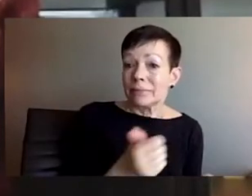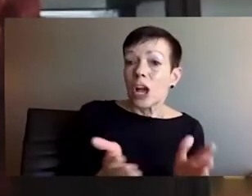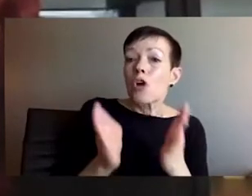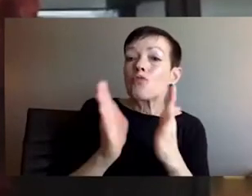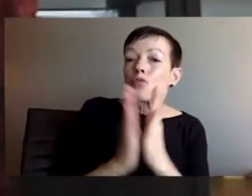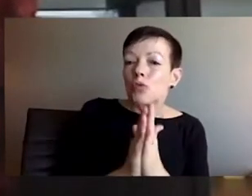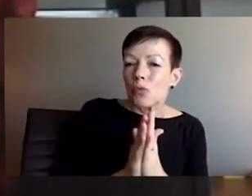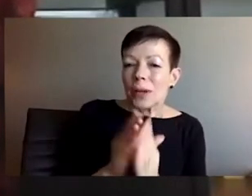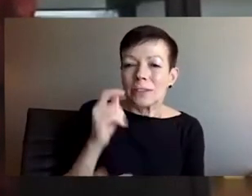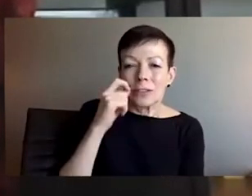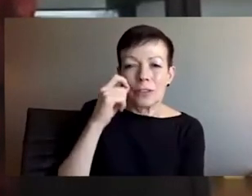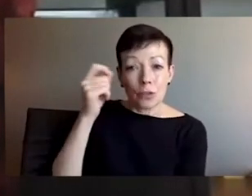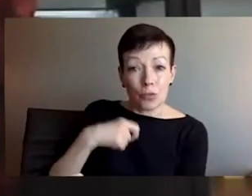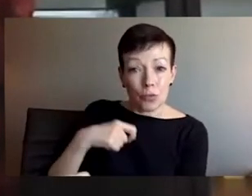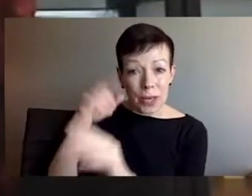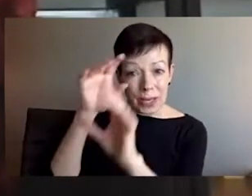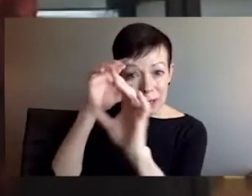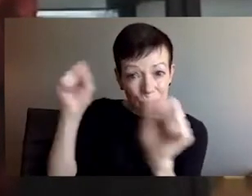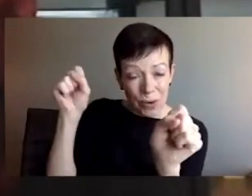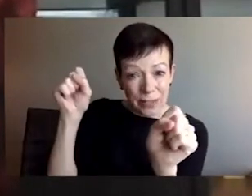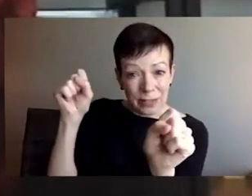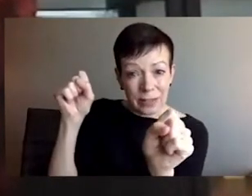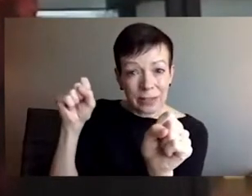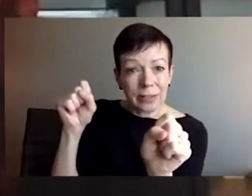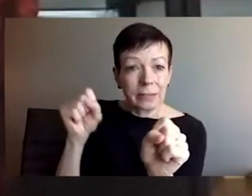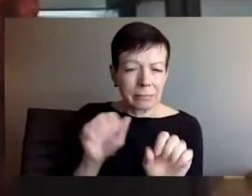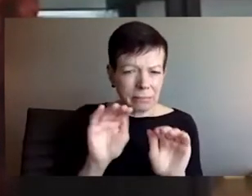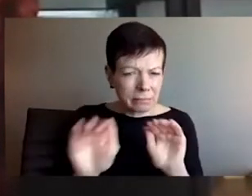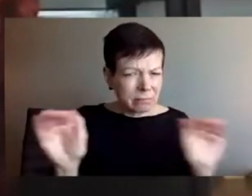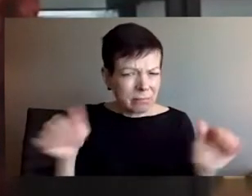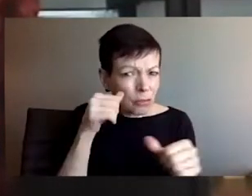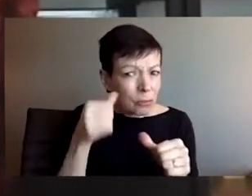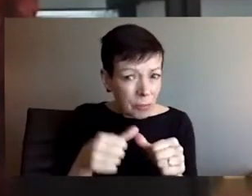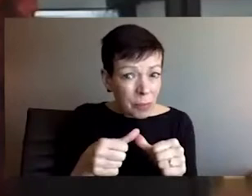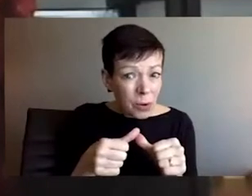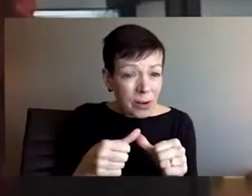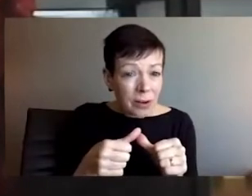proceeding, um, against then president Trump, um,